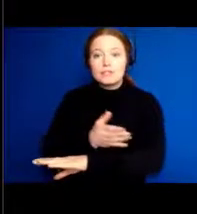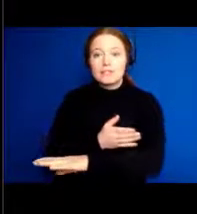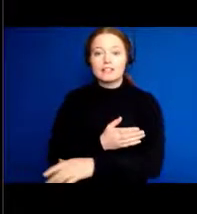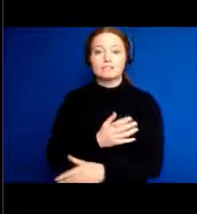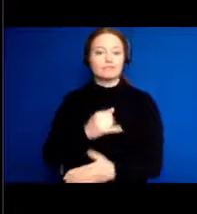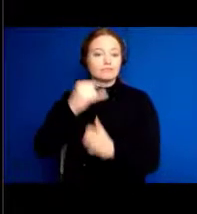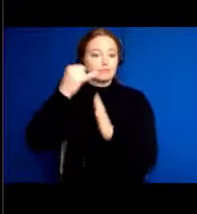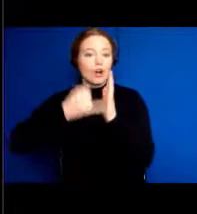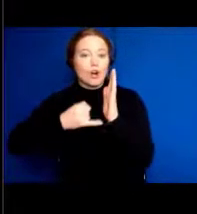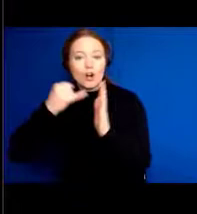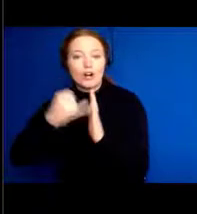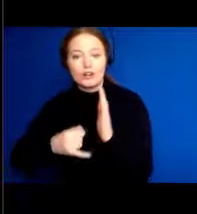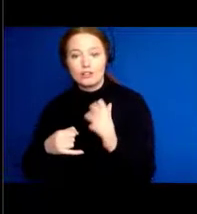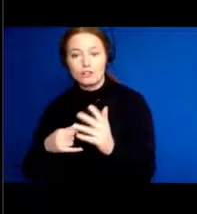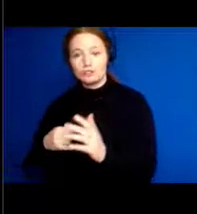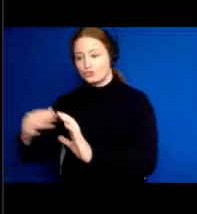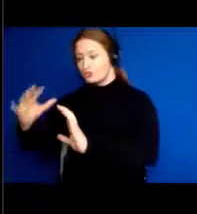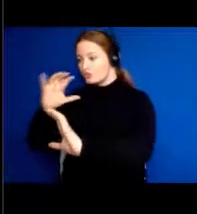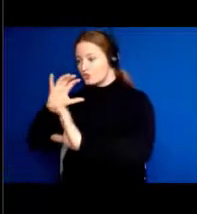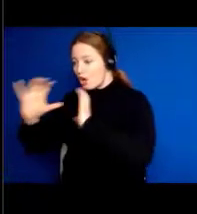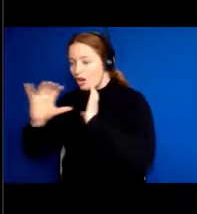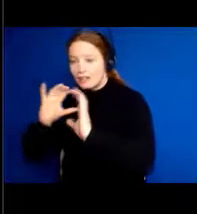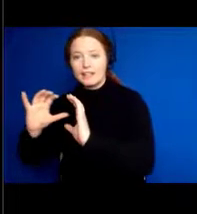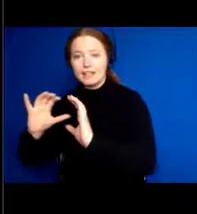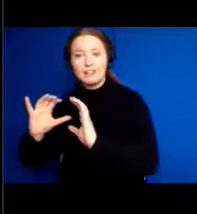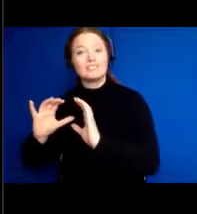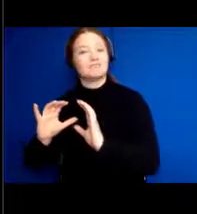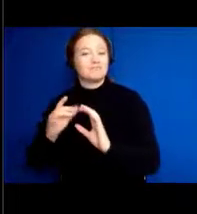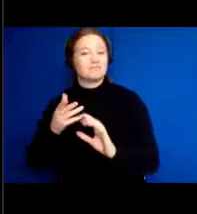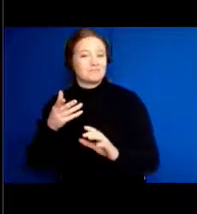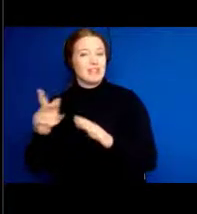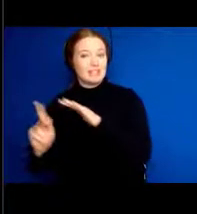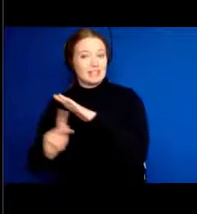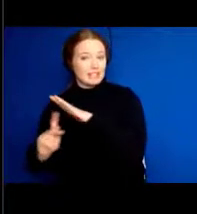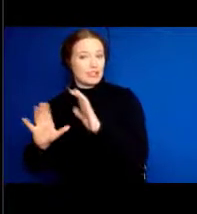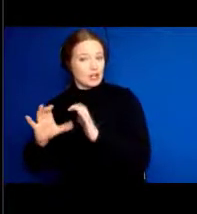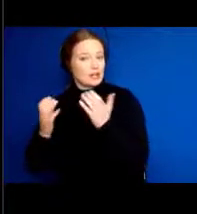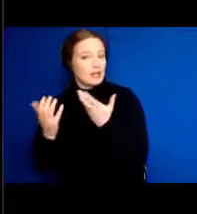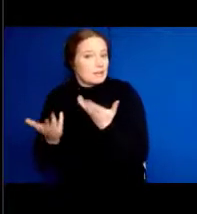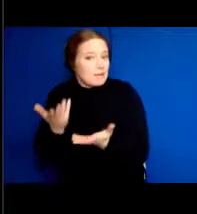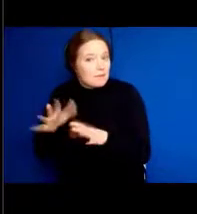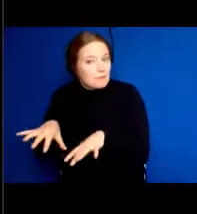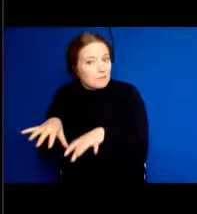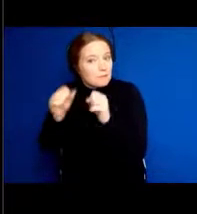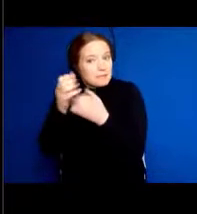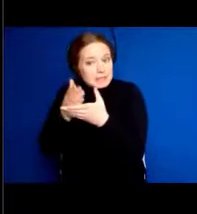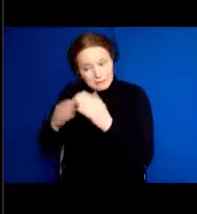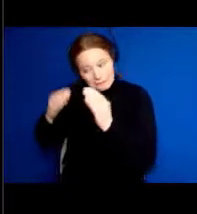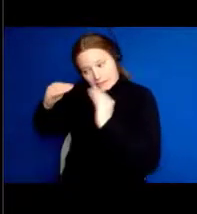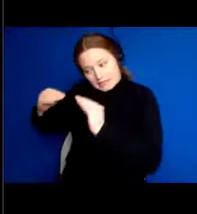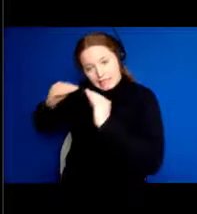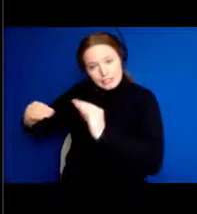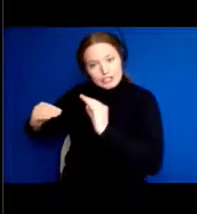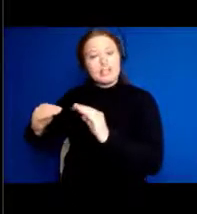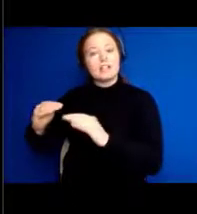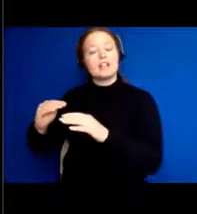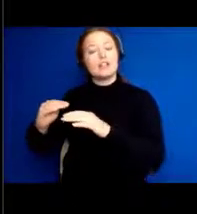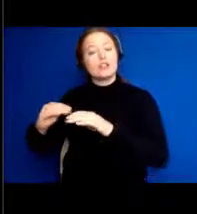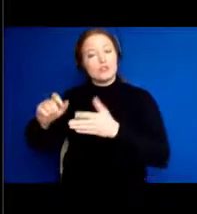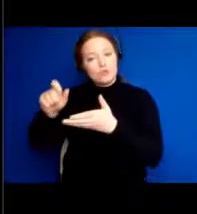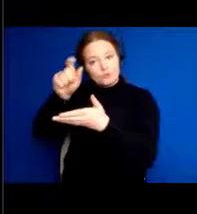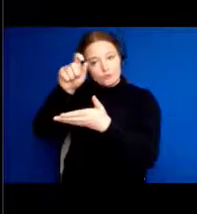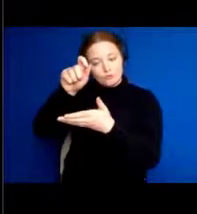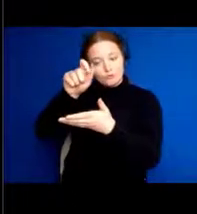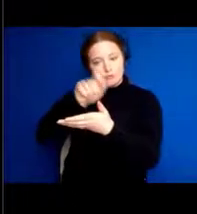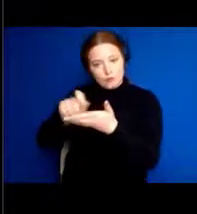probably they were doing some writing and reading. So these are ordinary things. And you just have to find what you like because